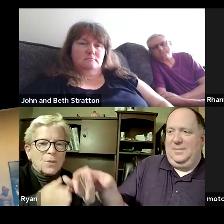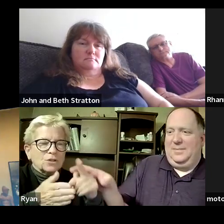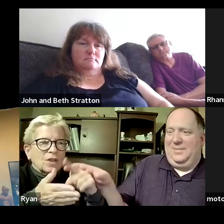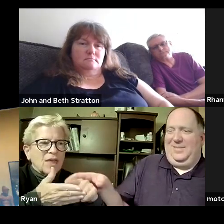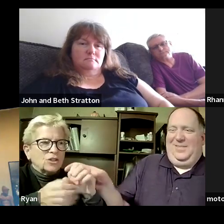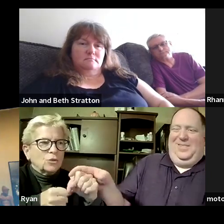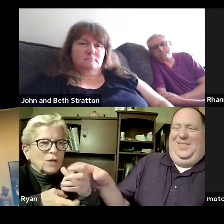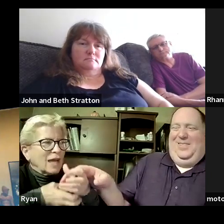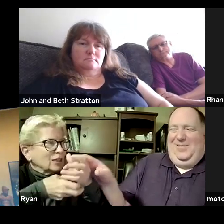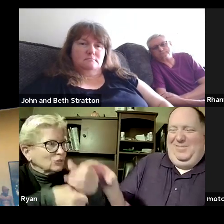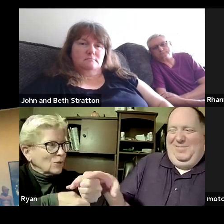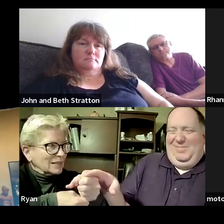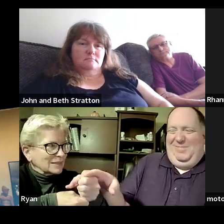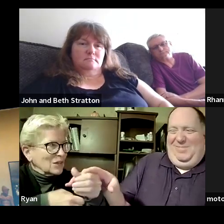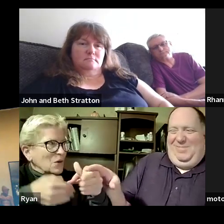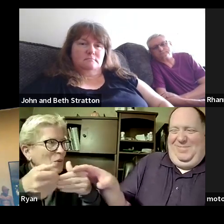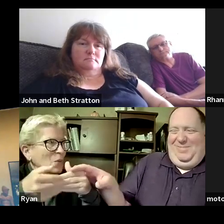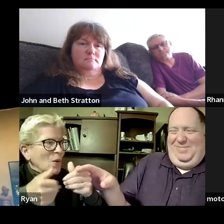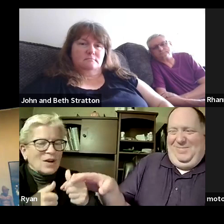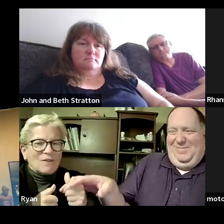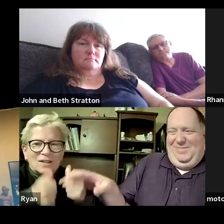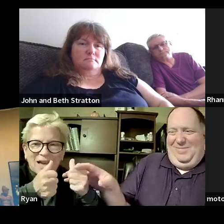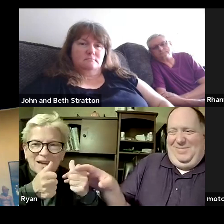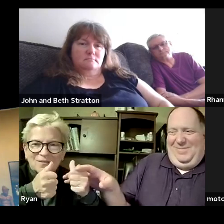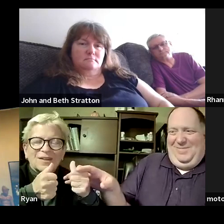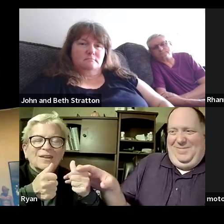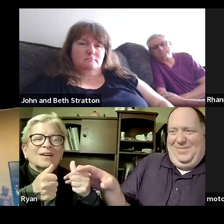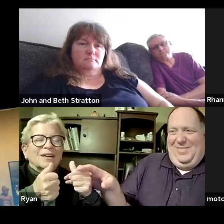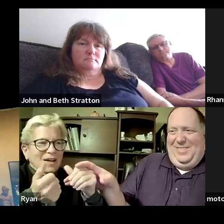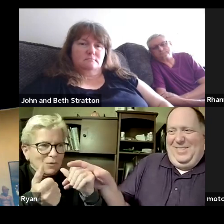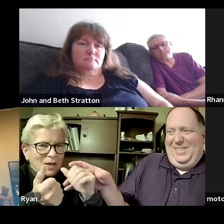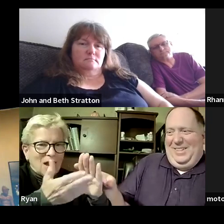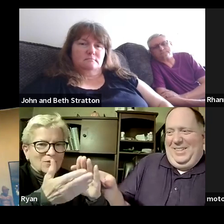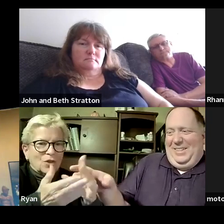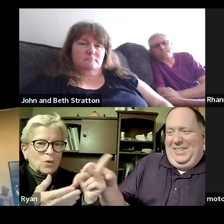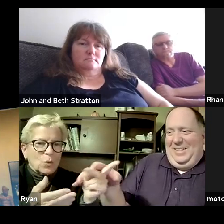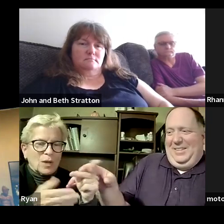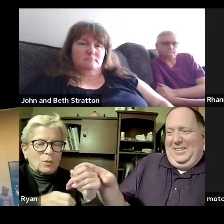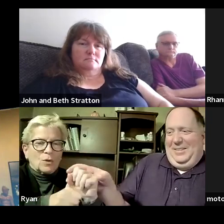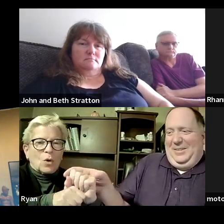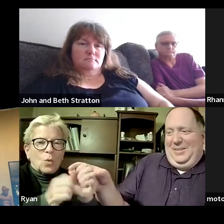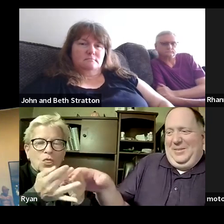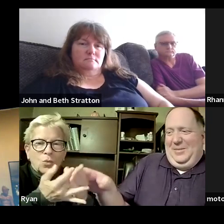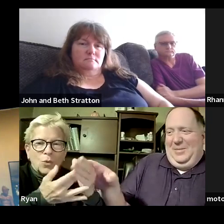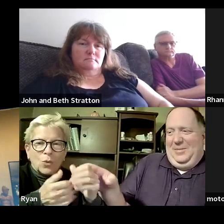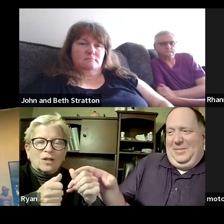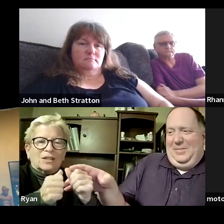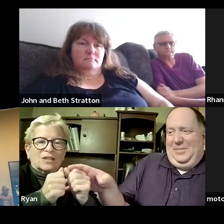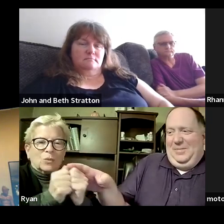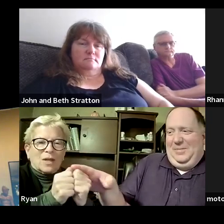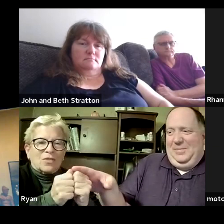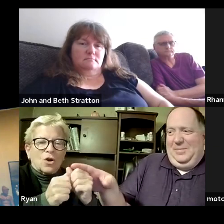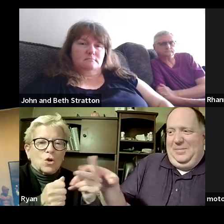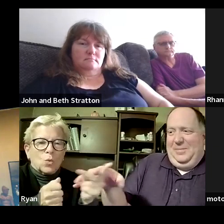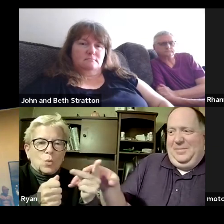life throws at us as we go through this life journey together you and i should always look back